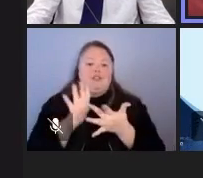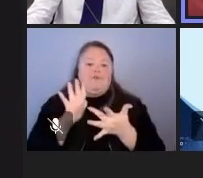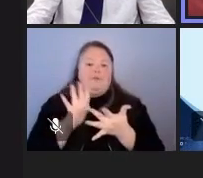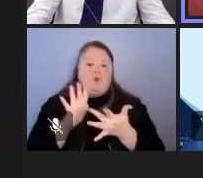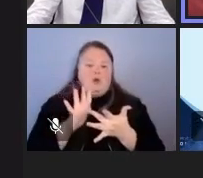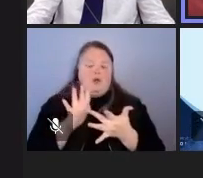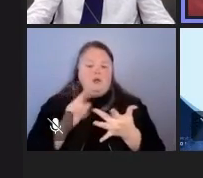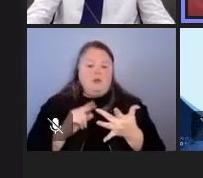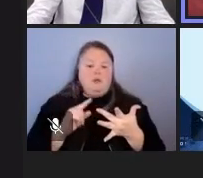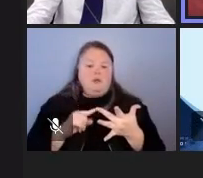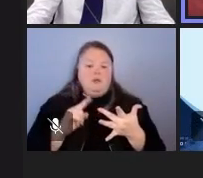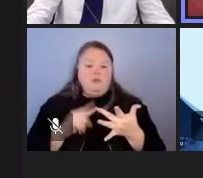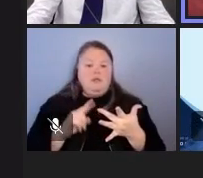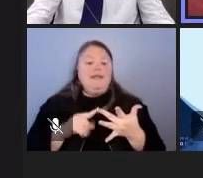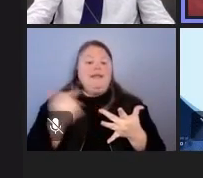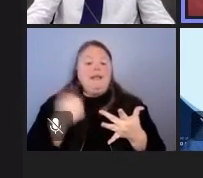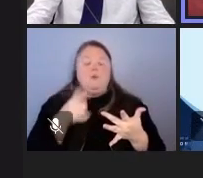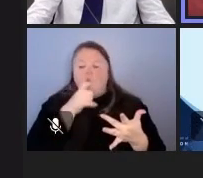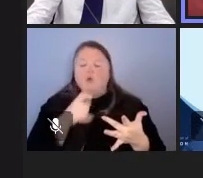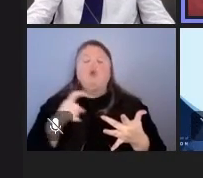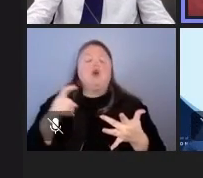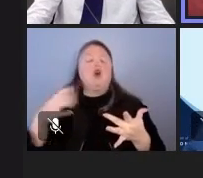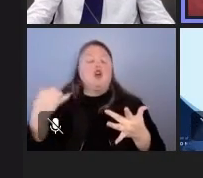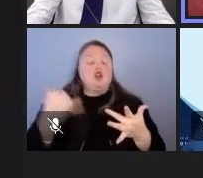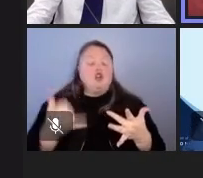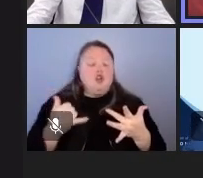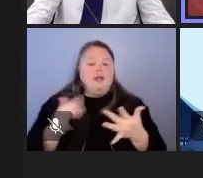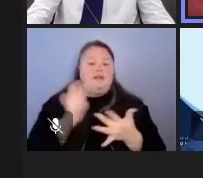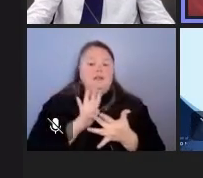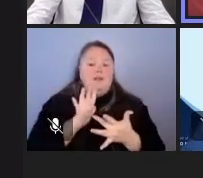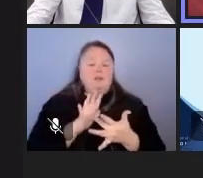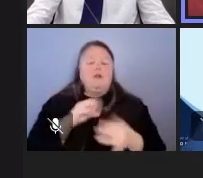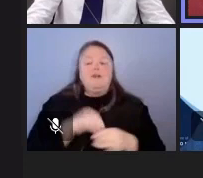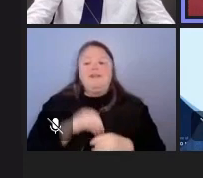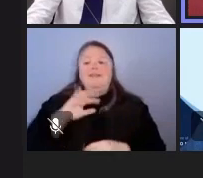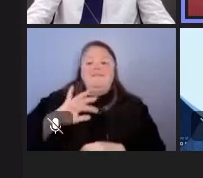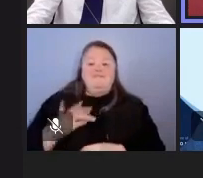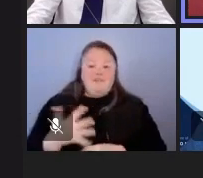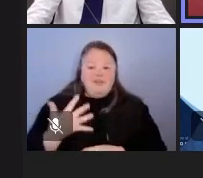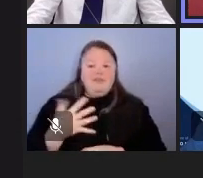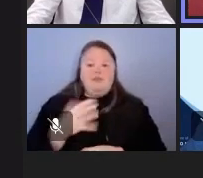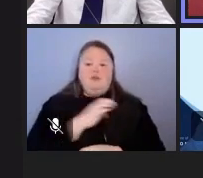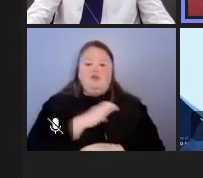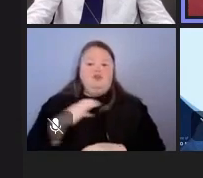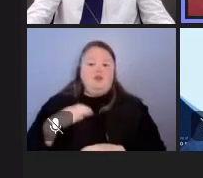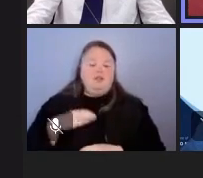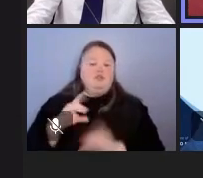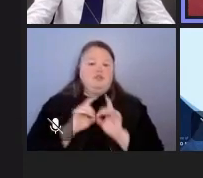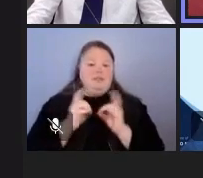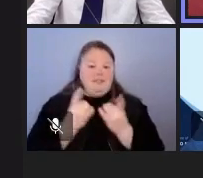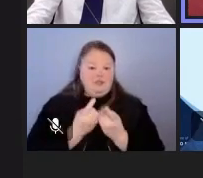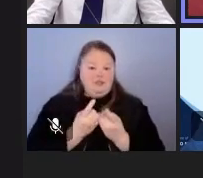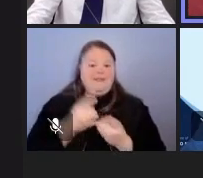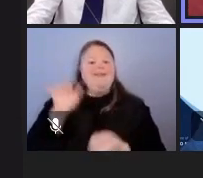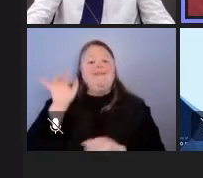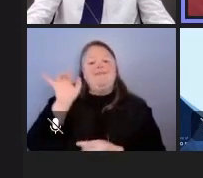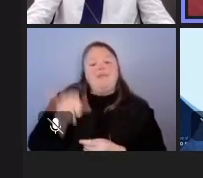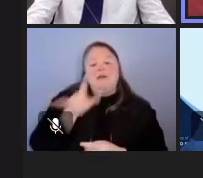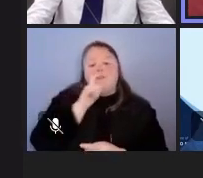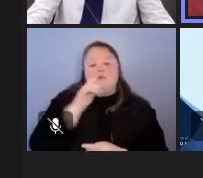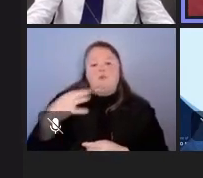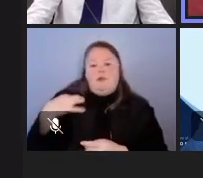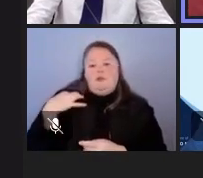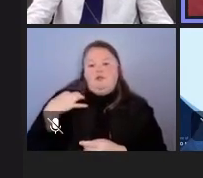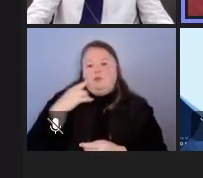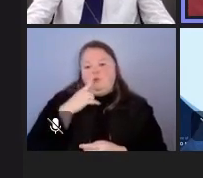anybody that you know that is a current sophomore that lives in that fifth congressional district is who would be um eligible